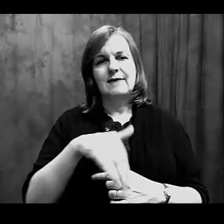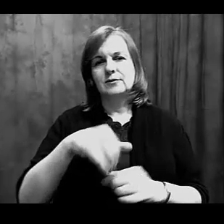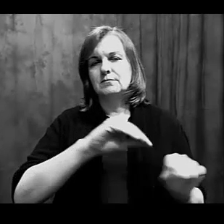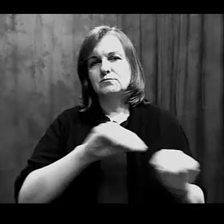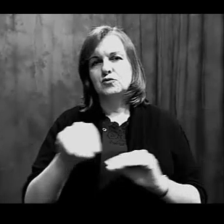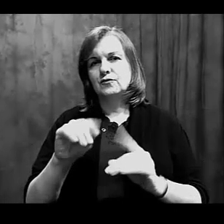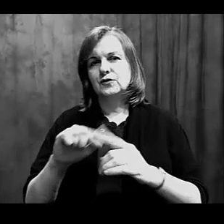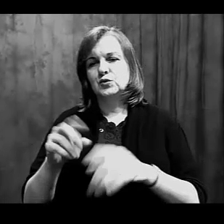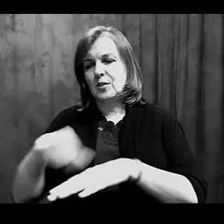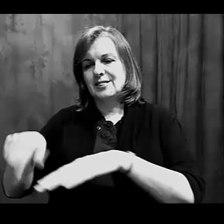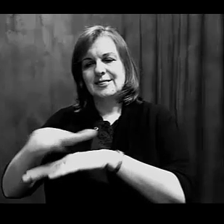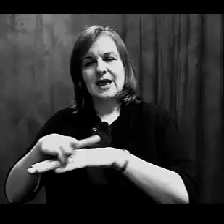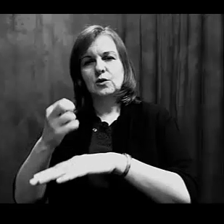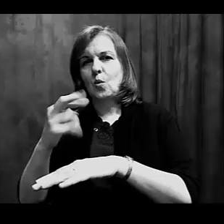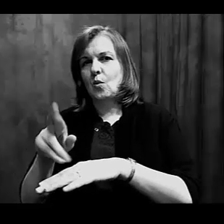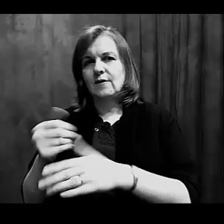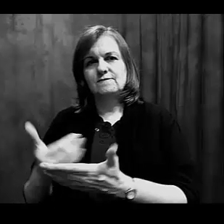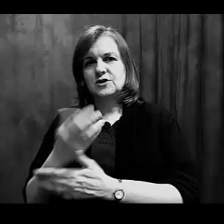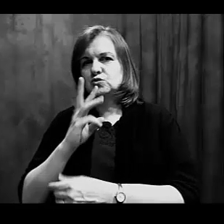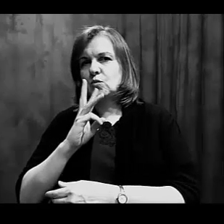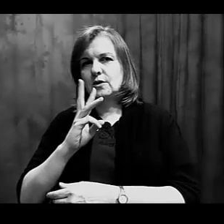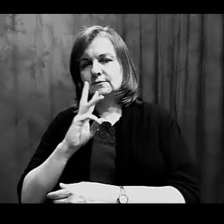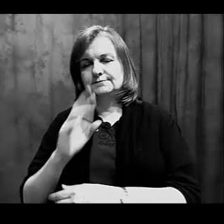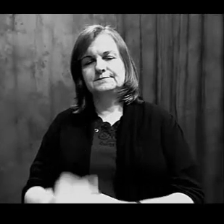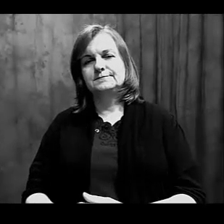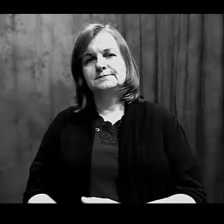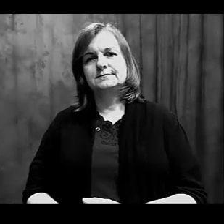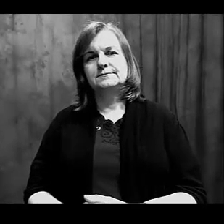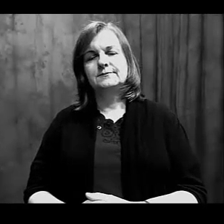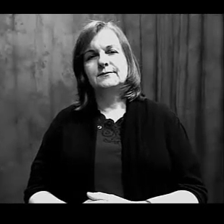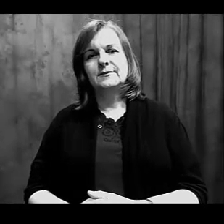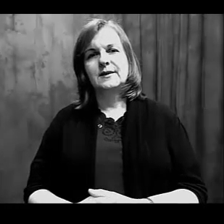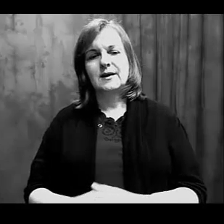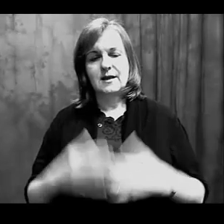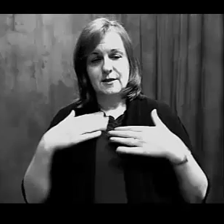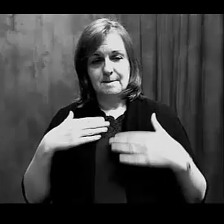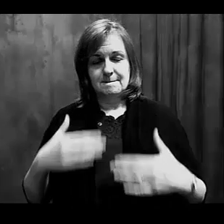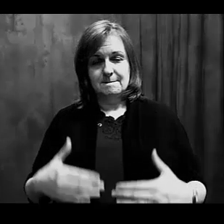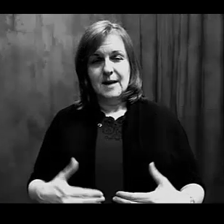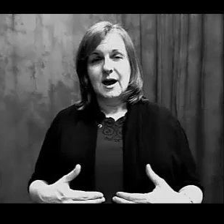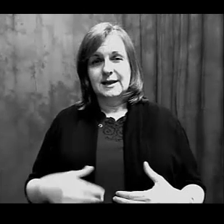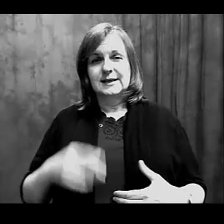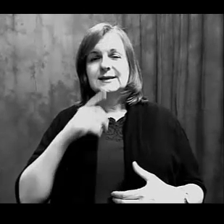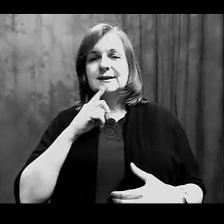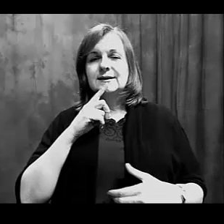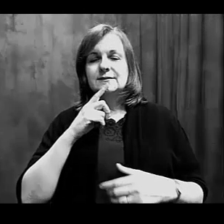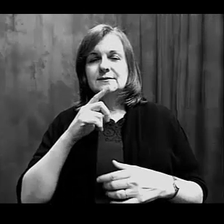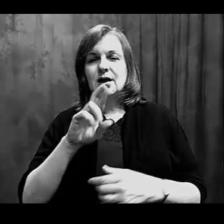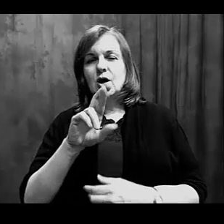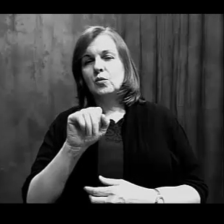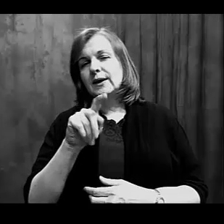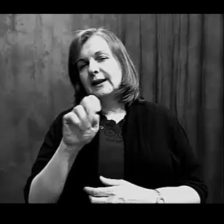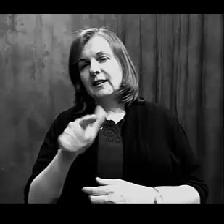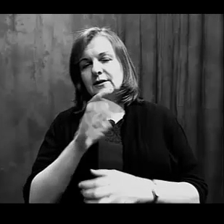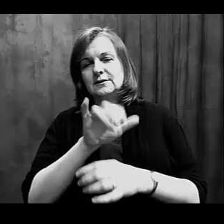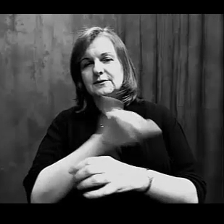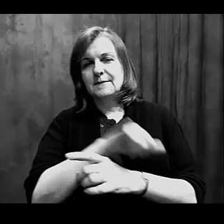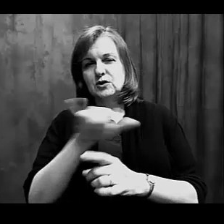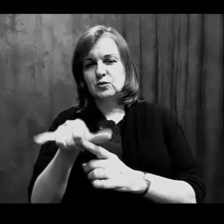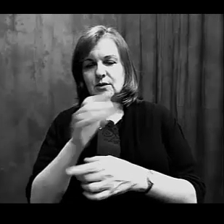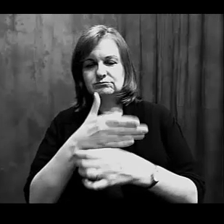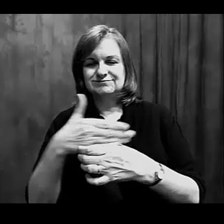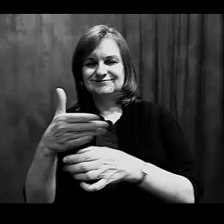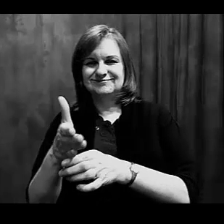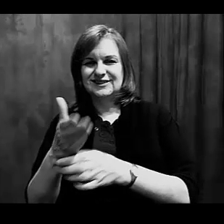land or into fresh waters. They are radially symmetrical at some points, but we